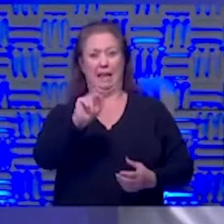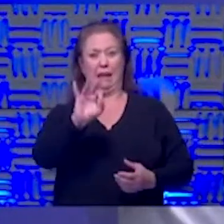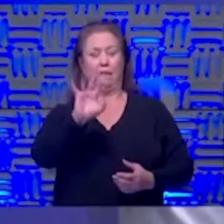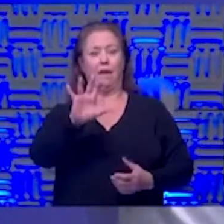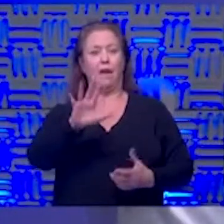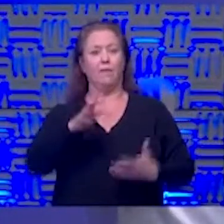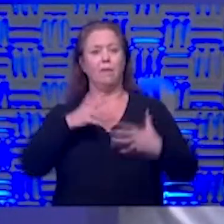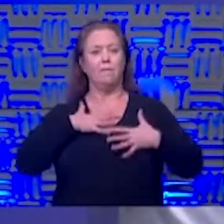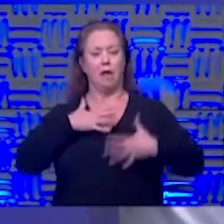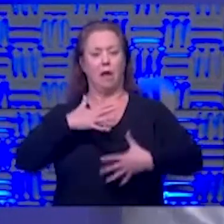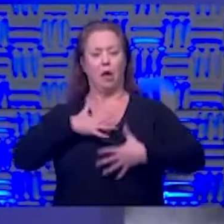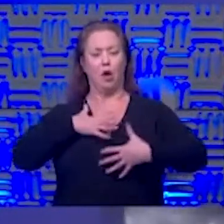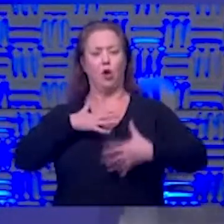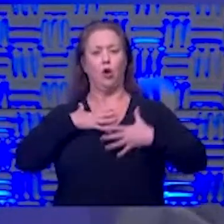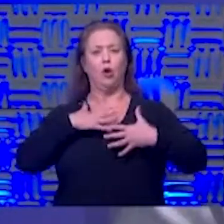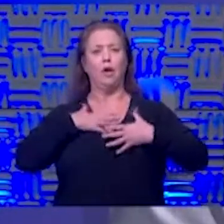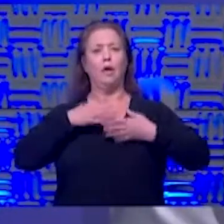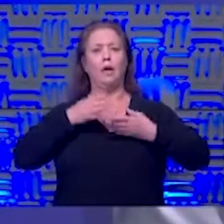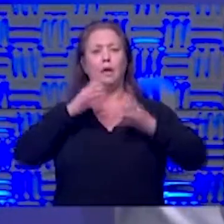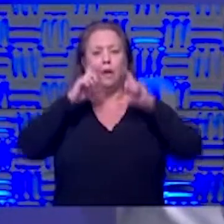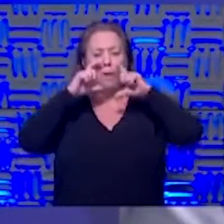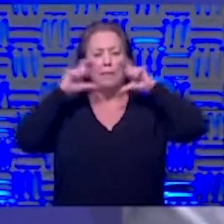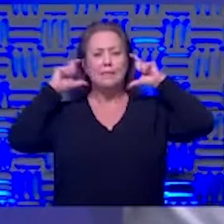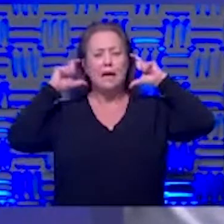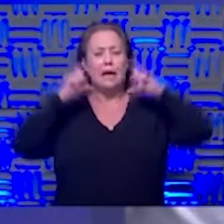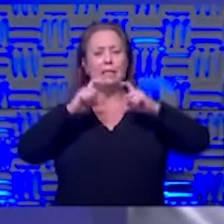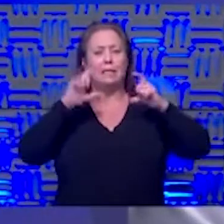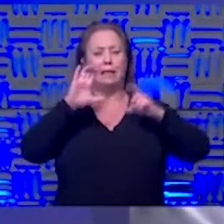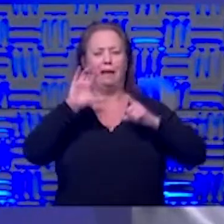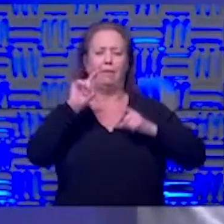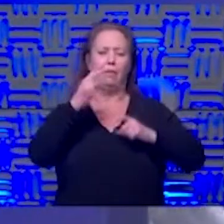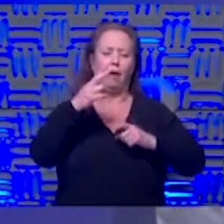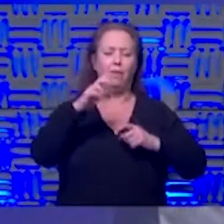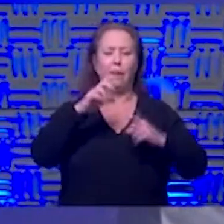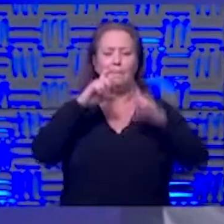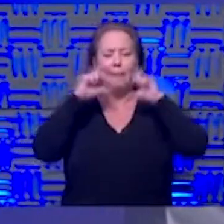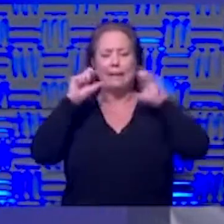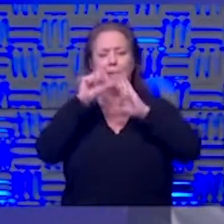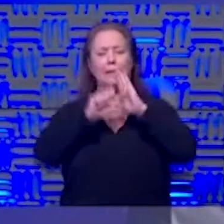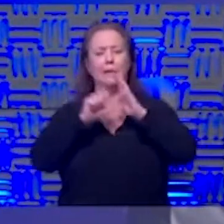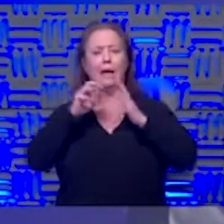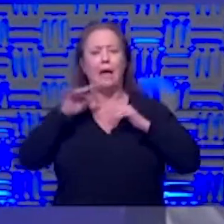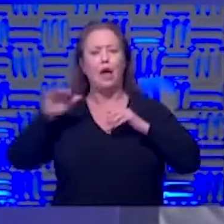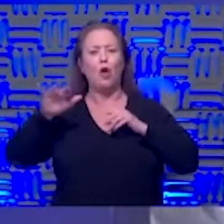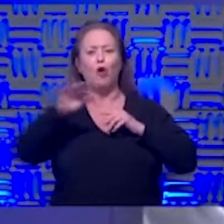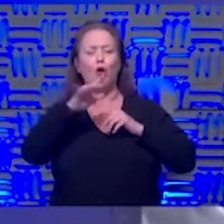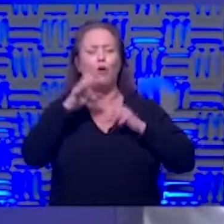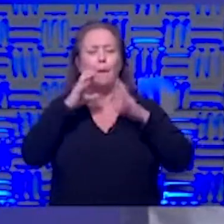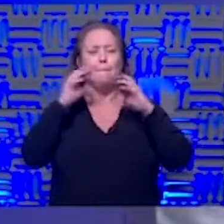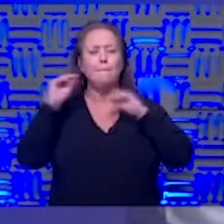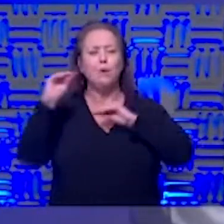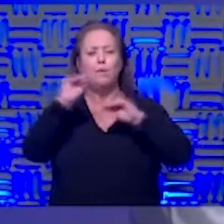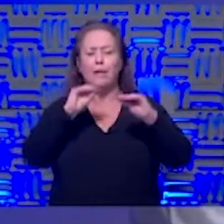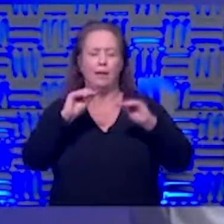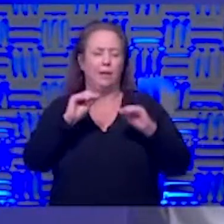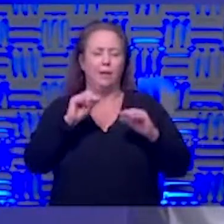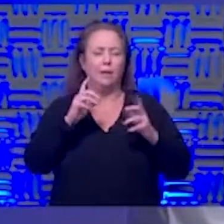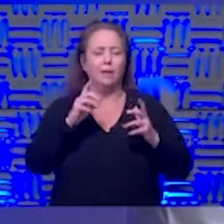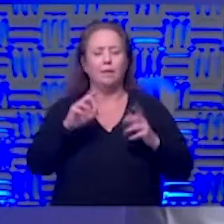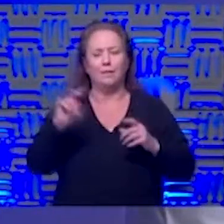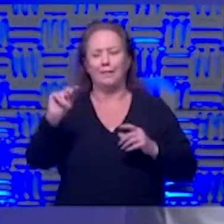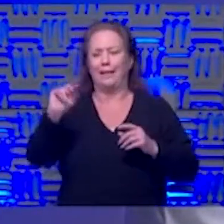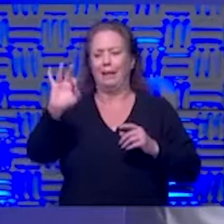readable um you know gas exchange around the sides such as a cloth mask or a surgical mask and they do fine so you know i saw something there was a